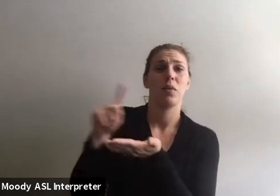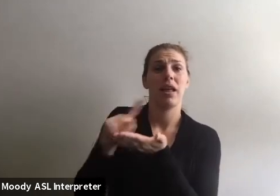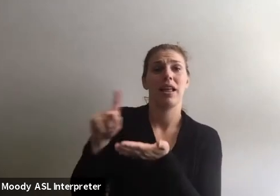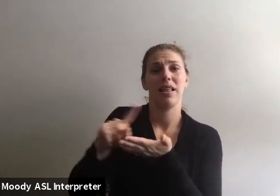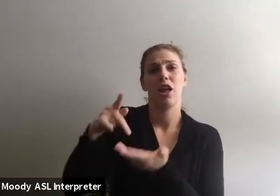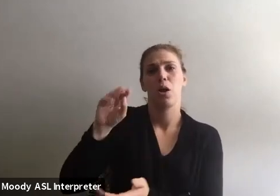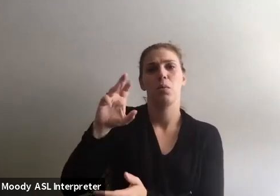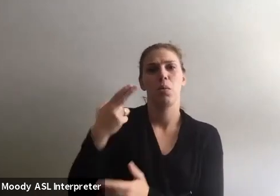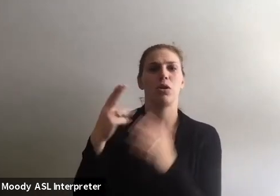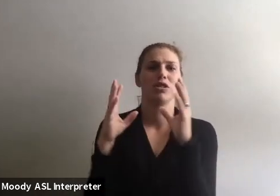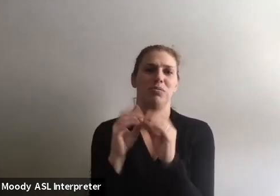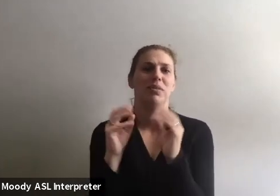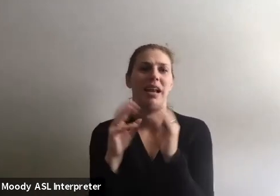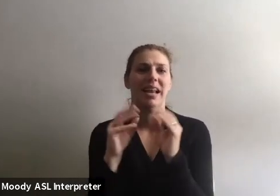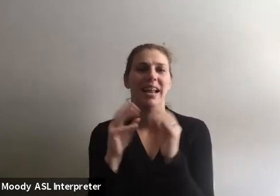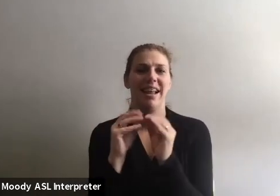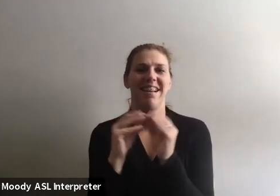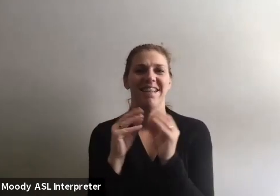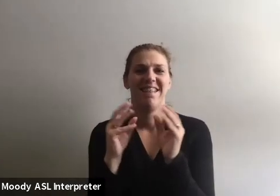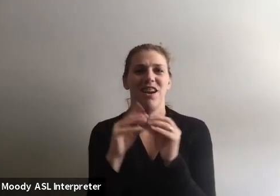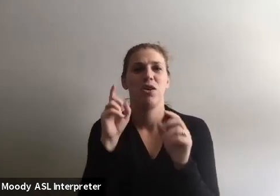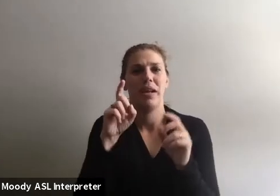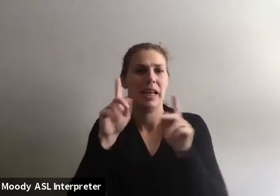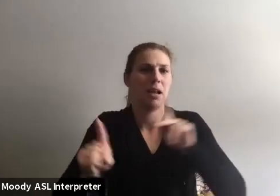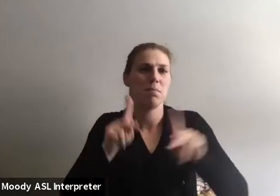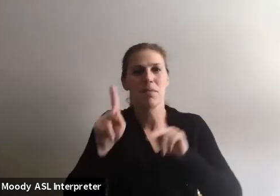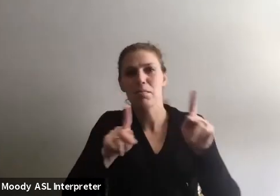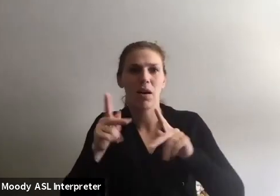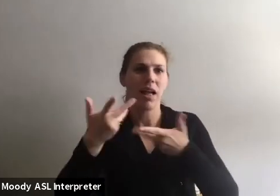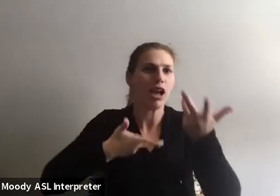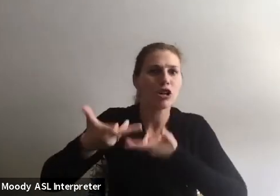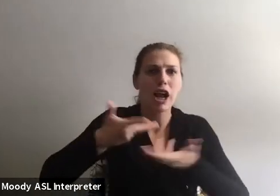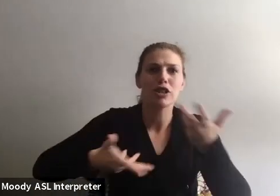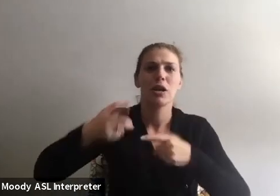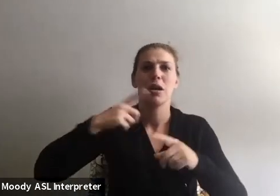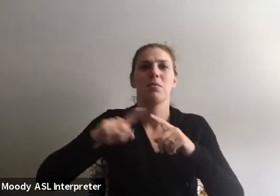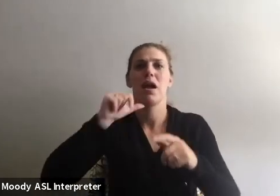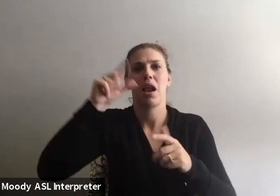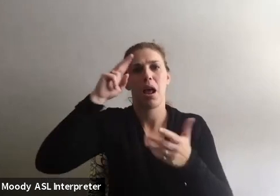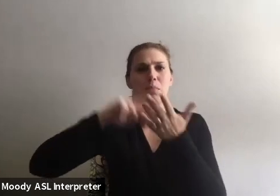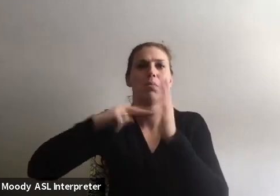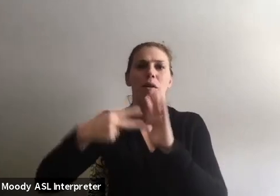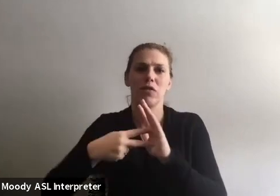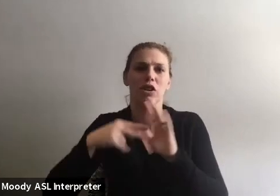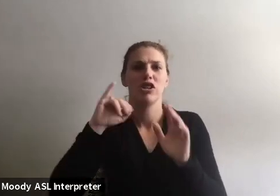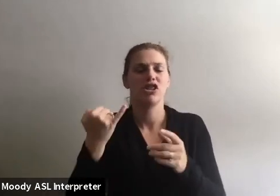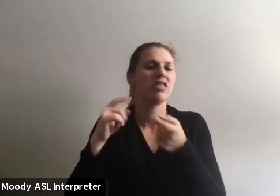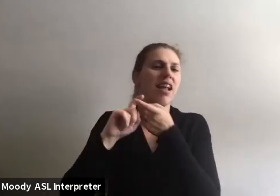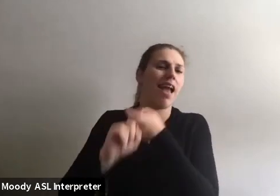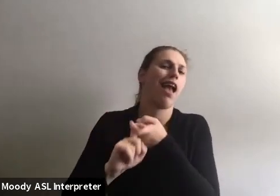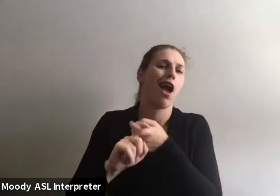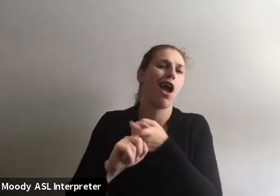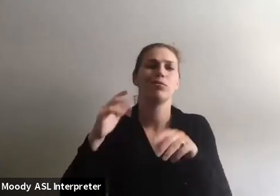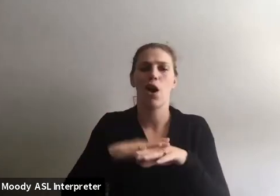meeting because it was a pandemic and we needed some human interaction, but these were not purposeful meetings. This was just hanging out on the